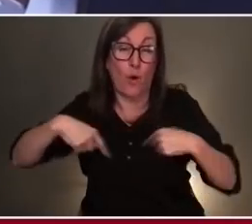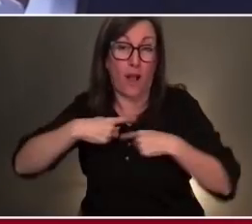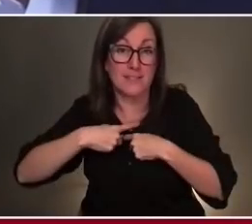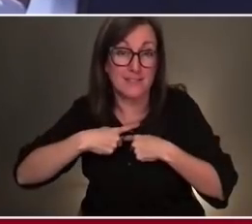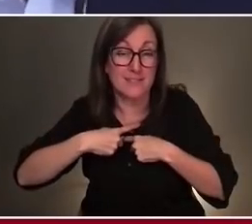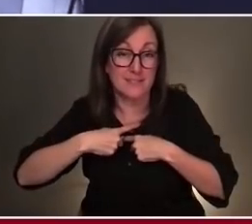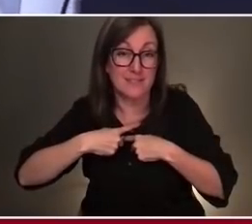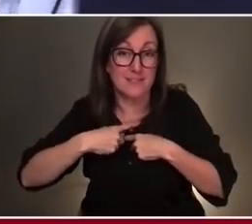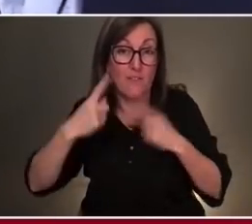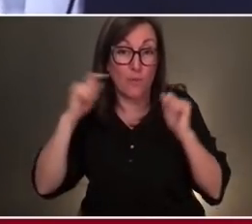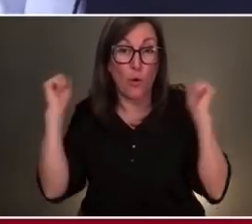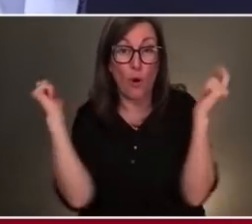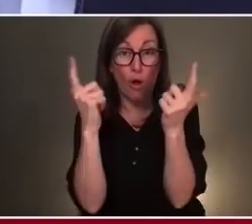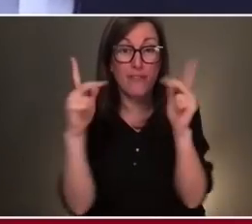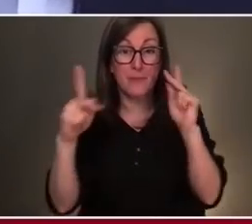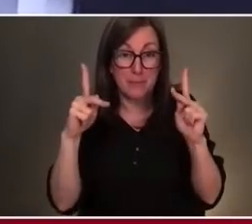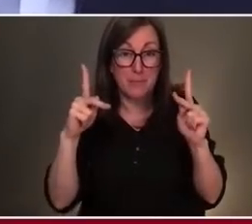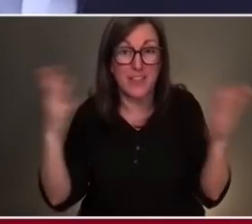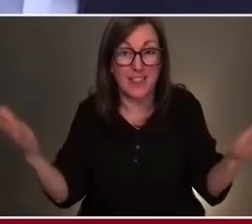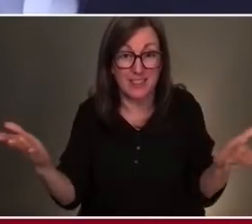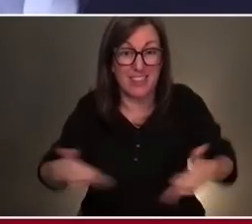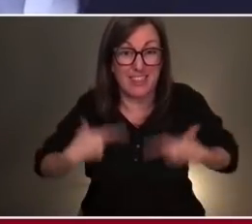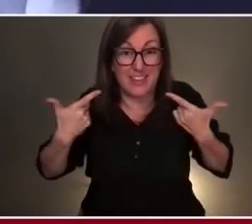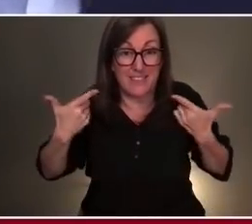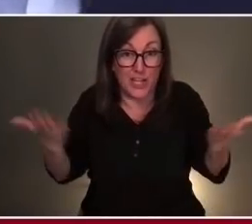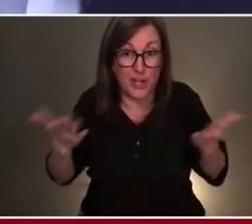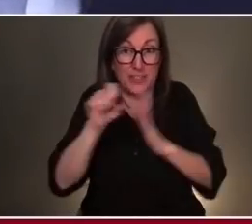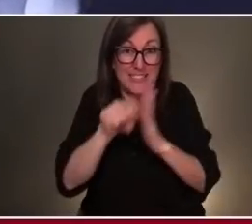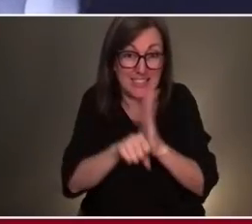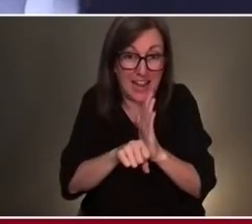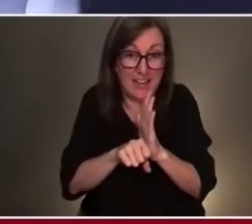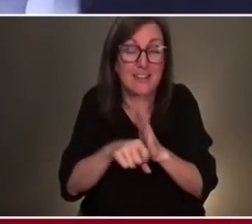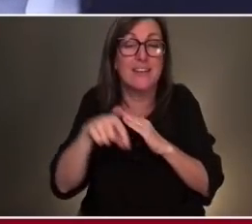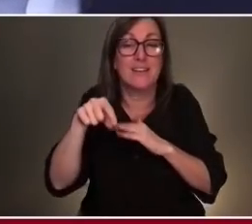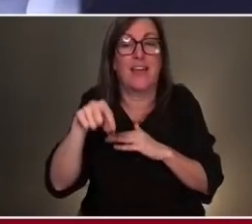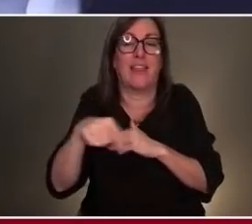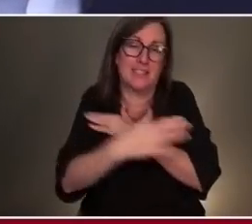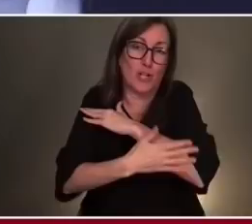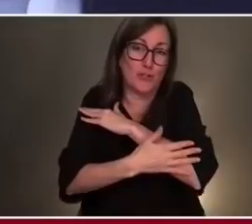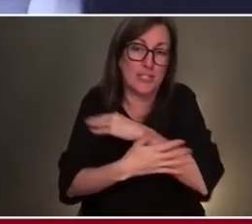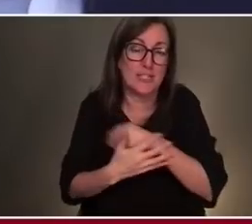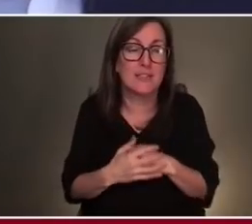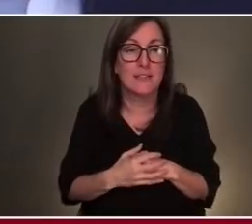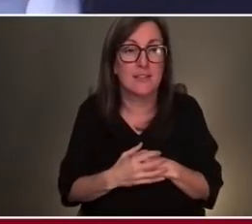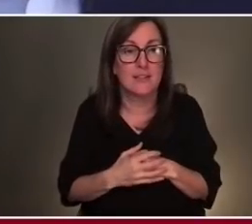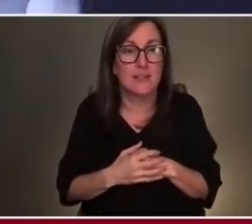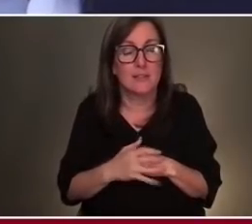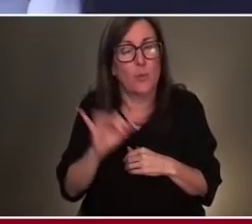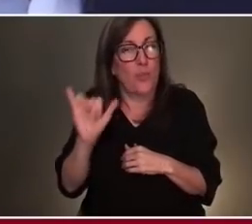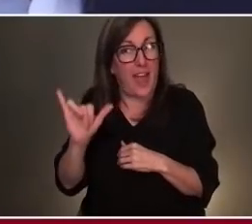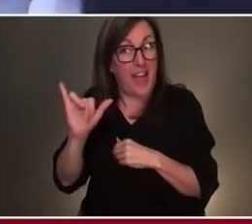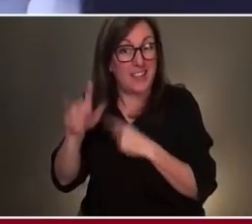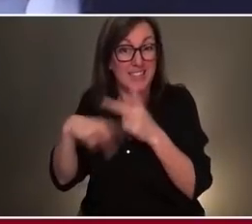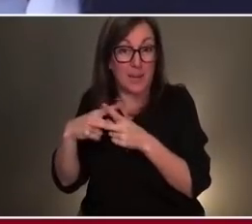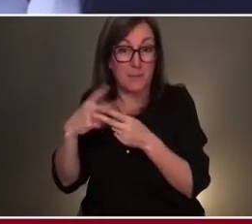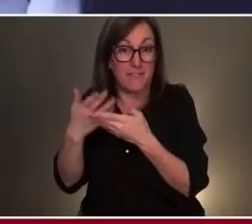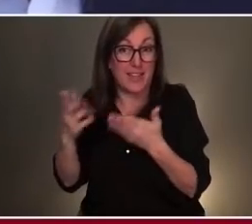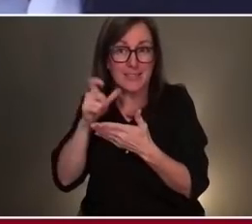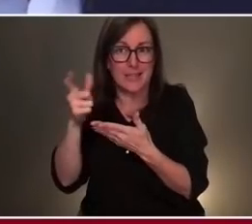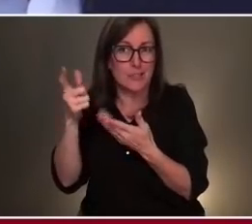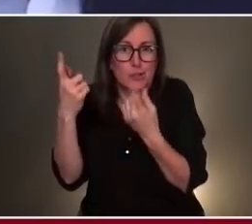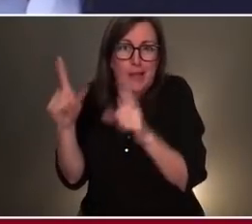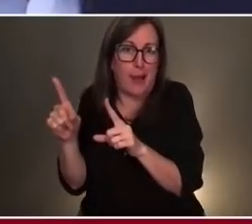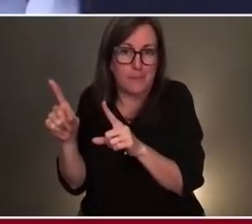He does that for all the people who are living in this country and in the state. And so that kind of thing doesn't just happen. That kind of thing happens because